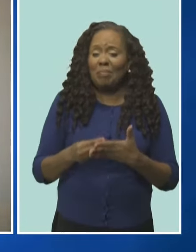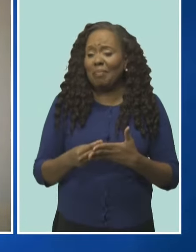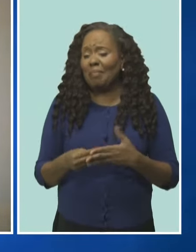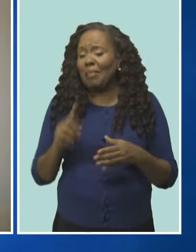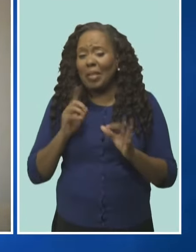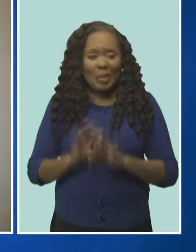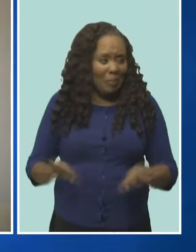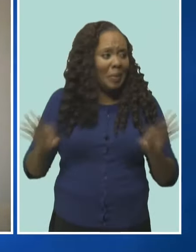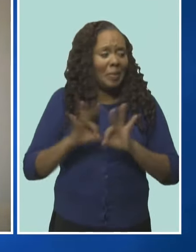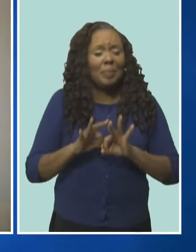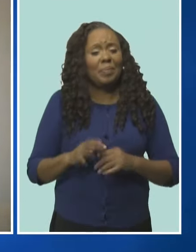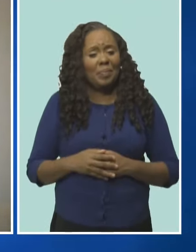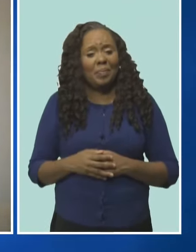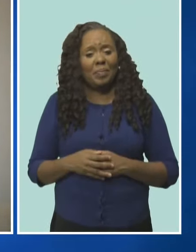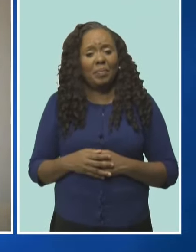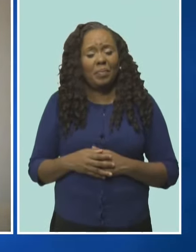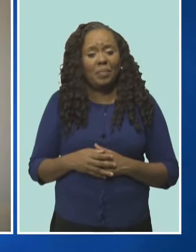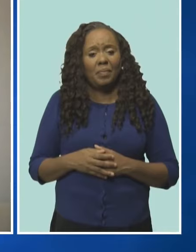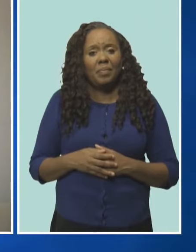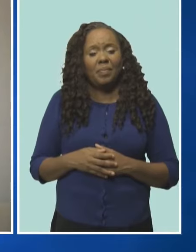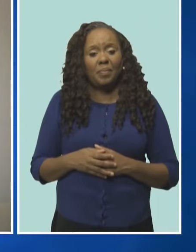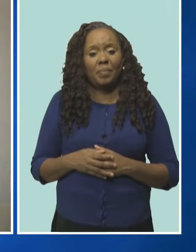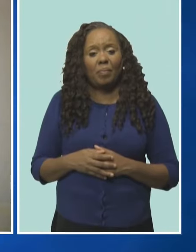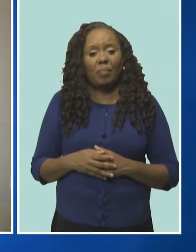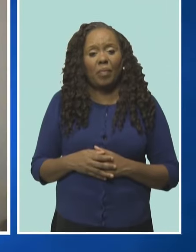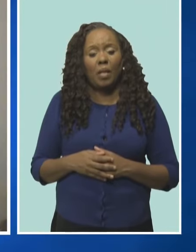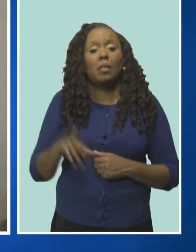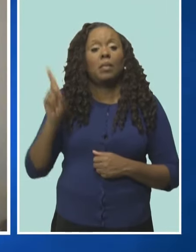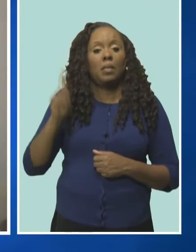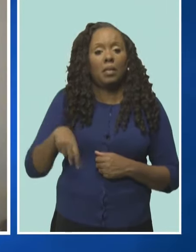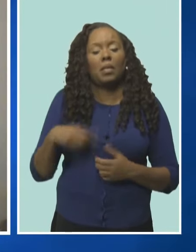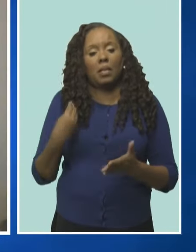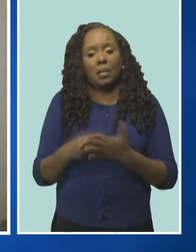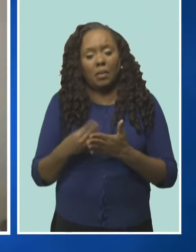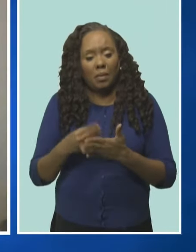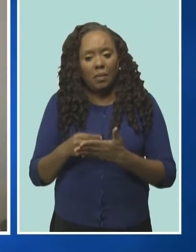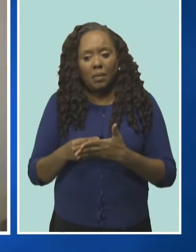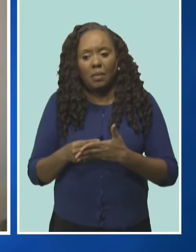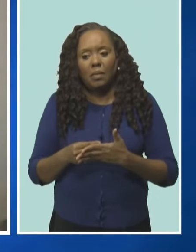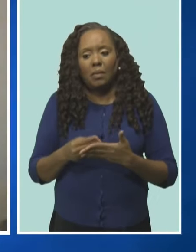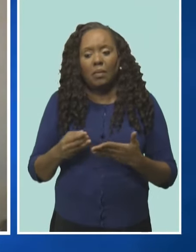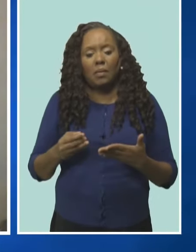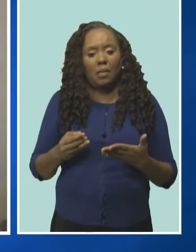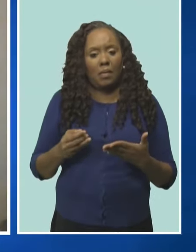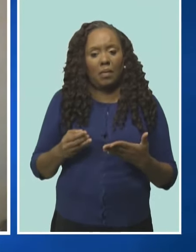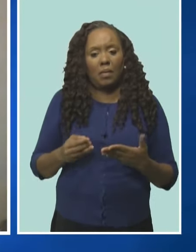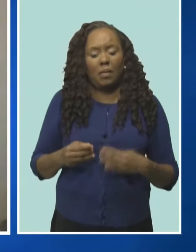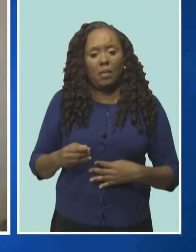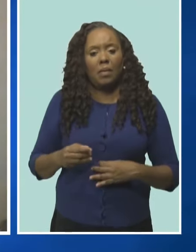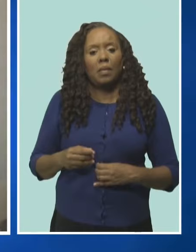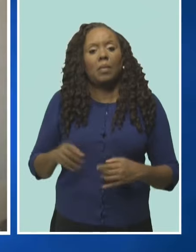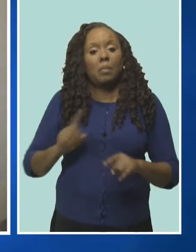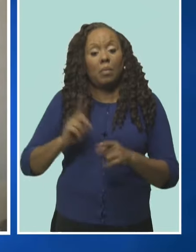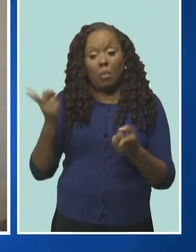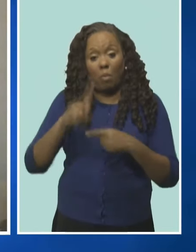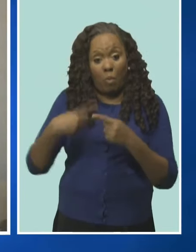We do, in fact, yes, we do require the funding because the funding also allows for training,